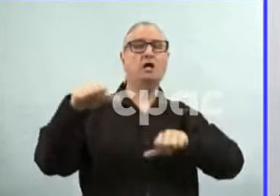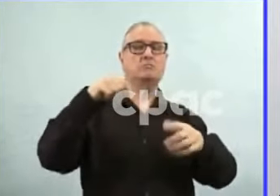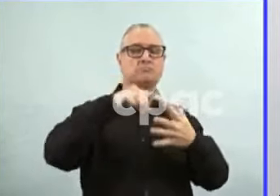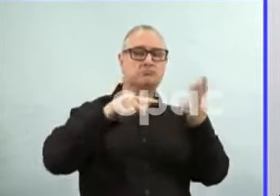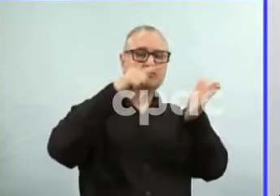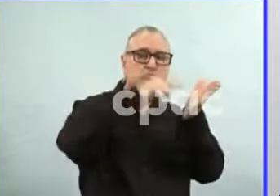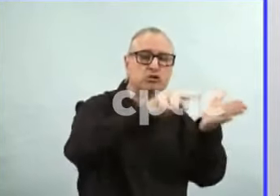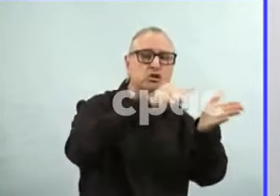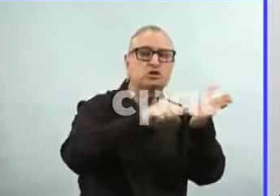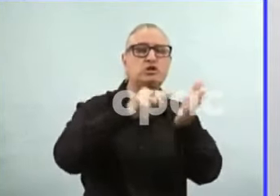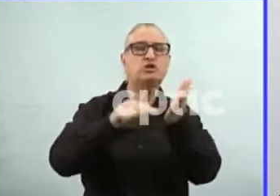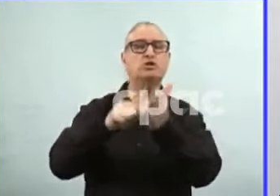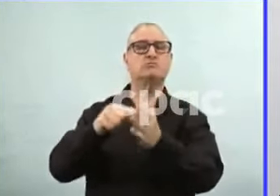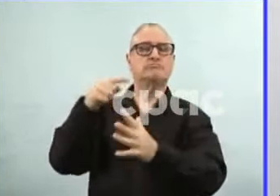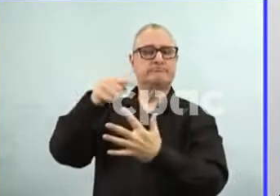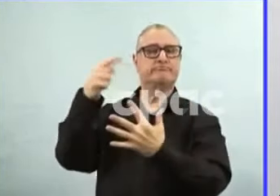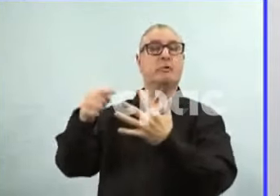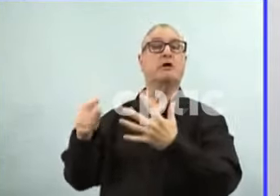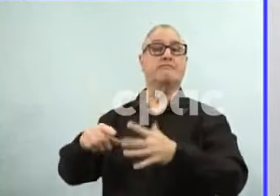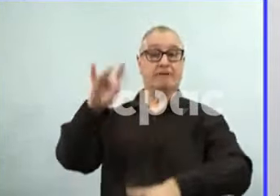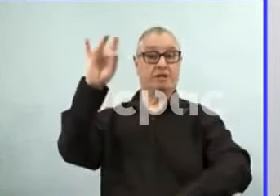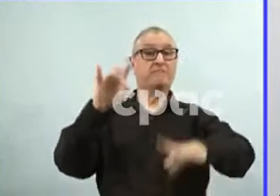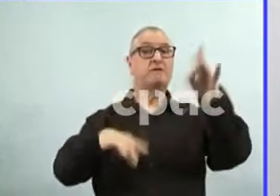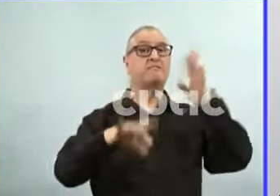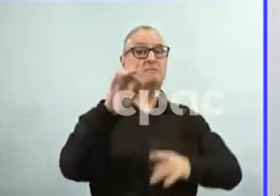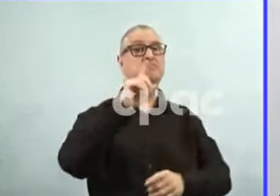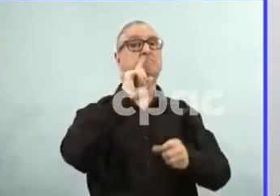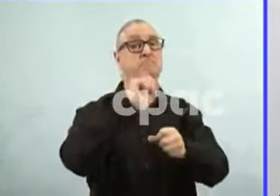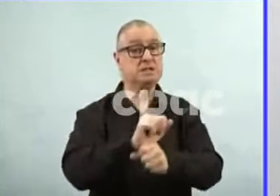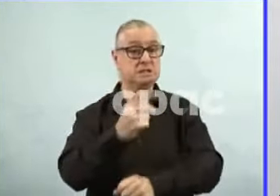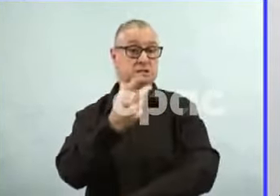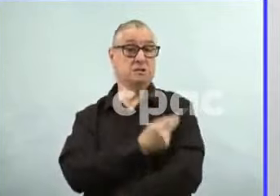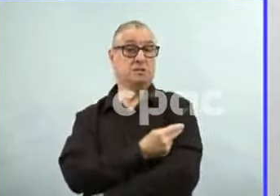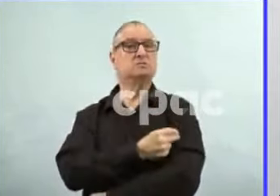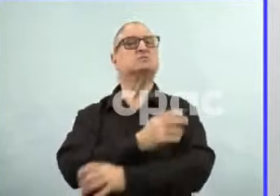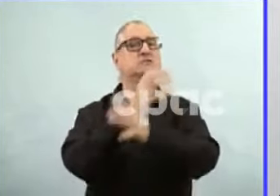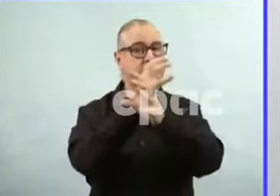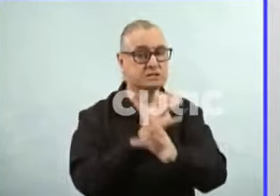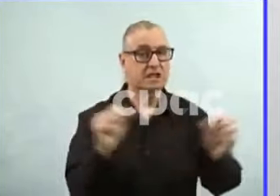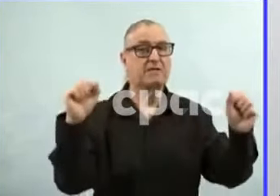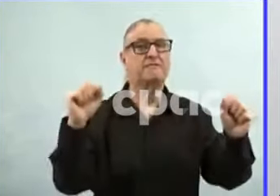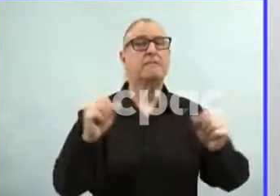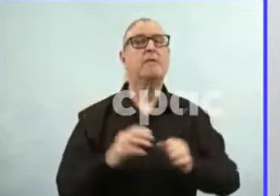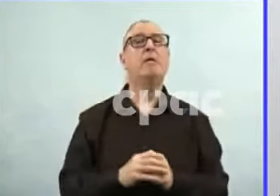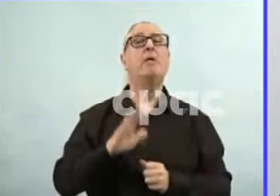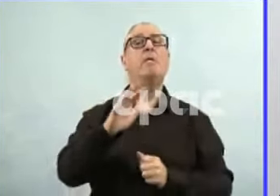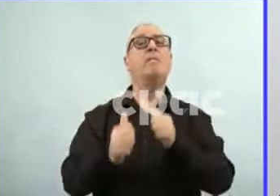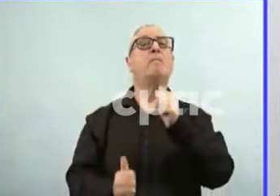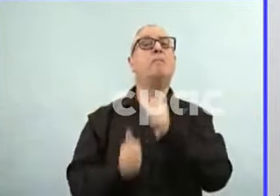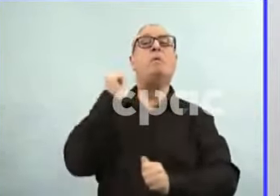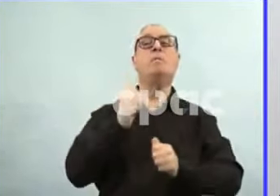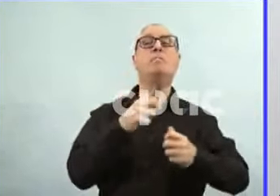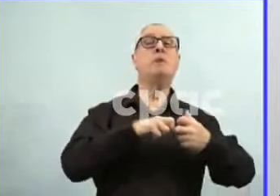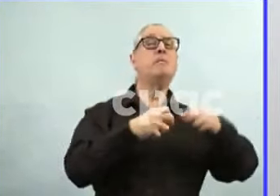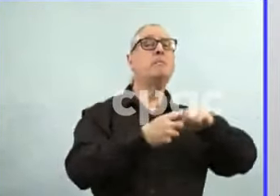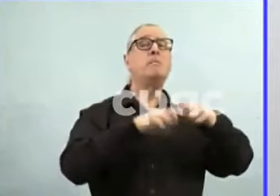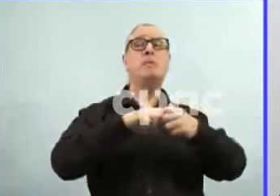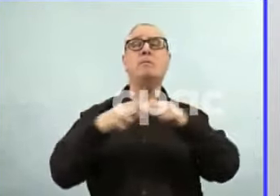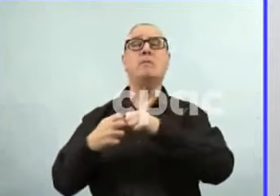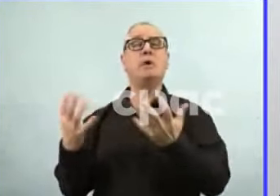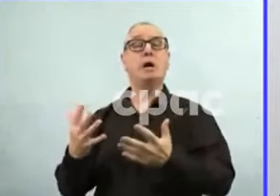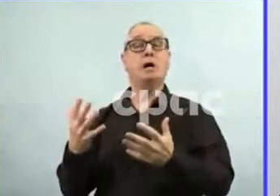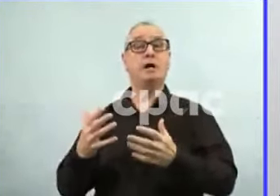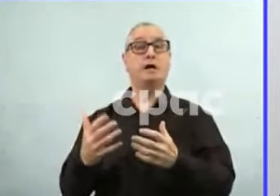vaccines are safe. In fact, most side effects occur within the first one or two days after getting a vaccine. And most of them are